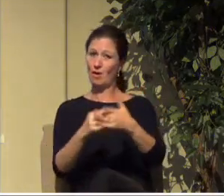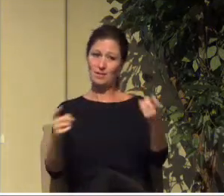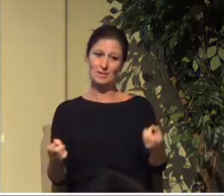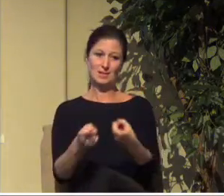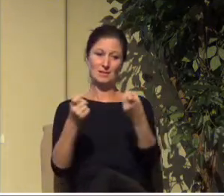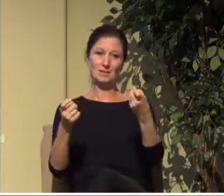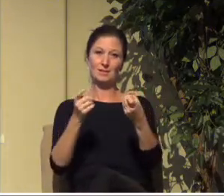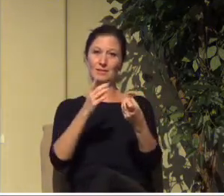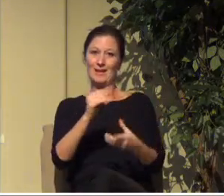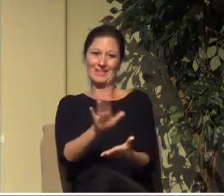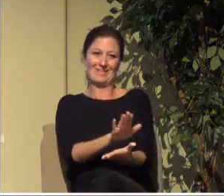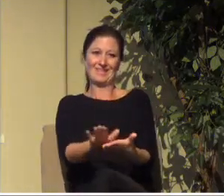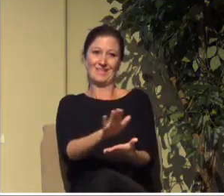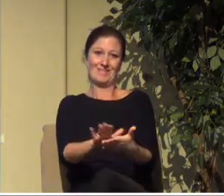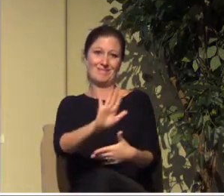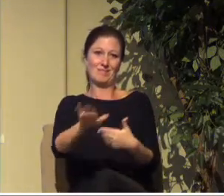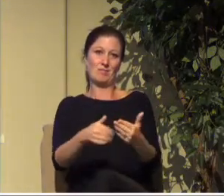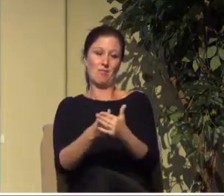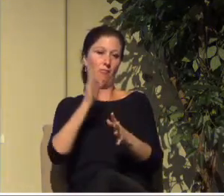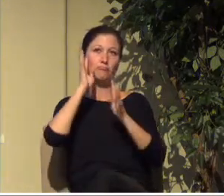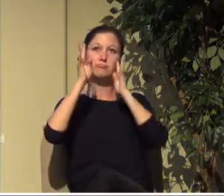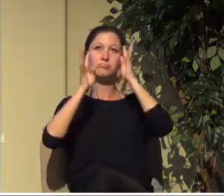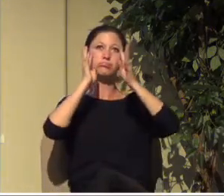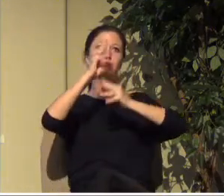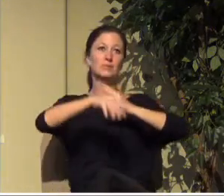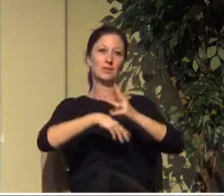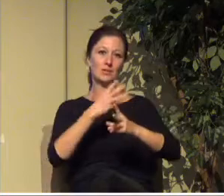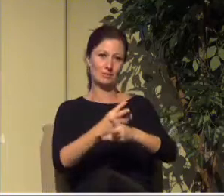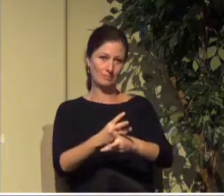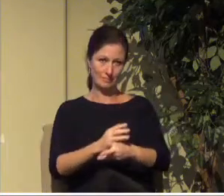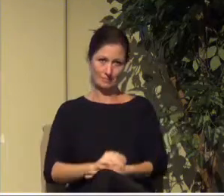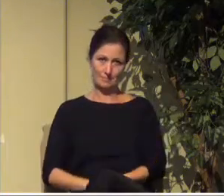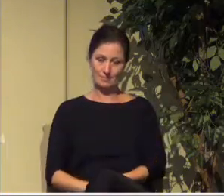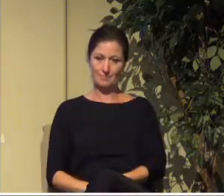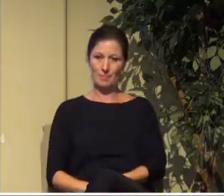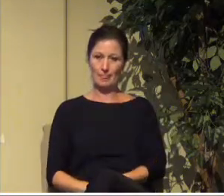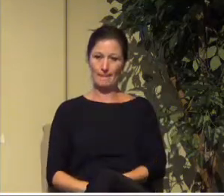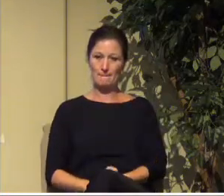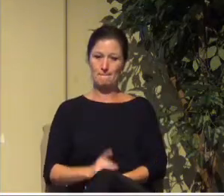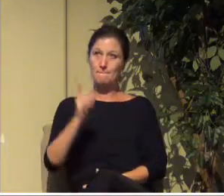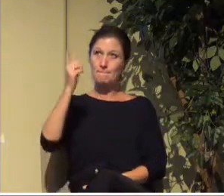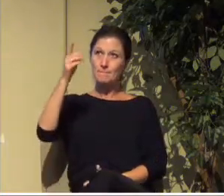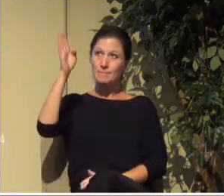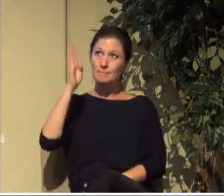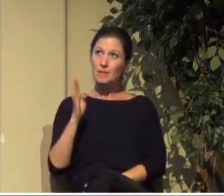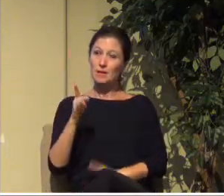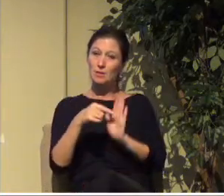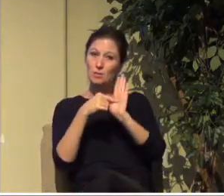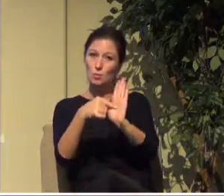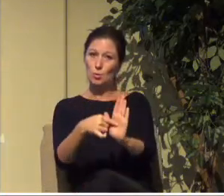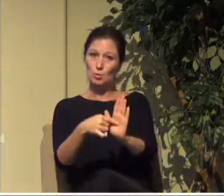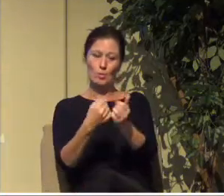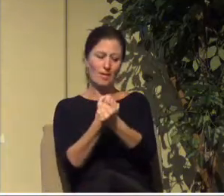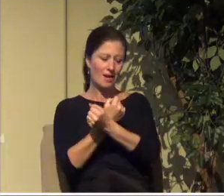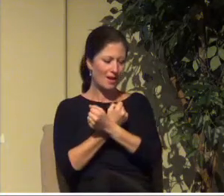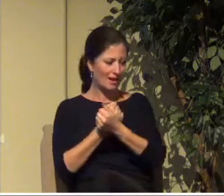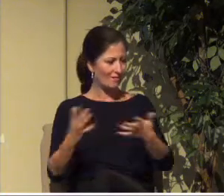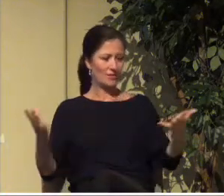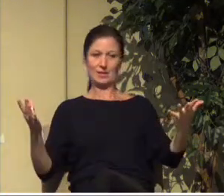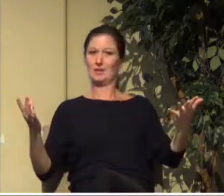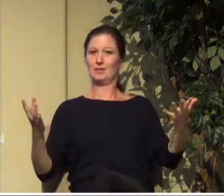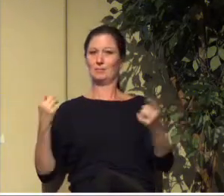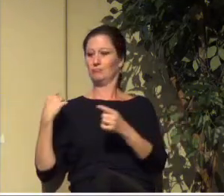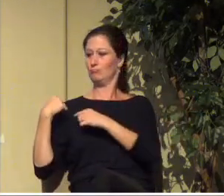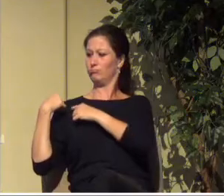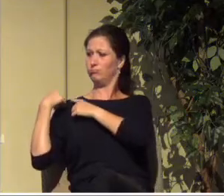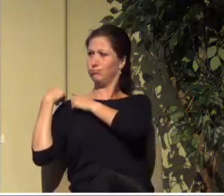And in fact that's what verse 10 gets to. So God is making known or revealing to us everything that he's been doing all along. Everything centers